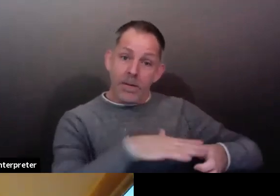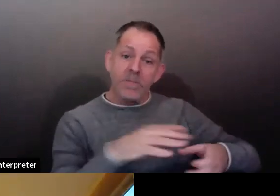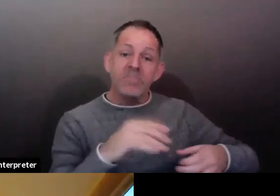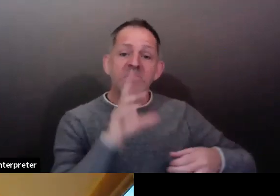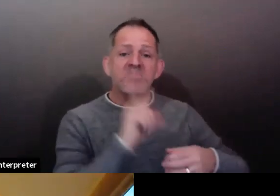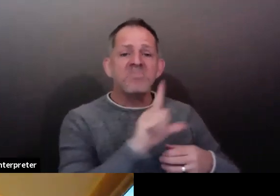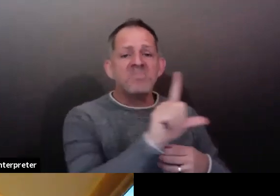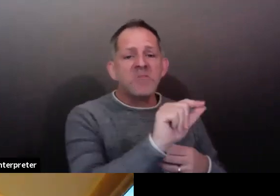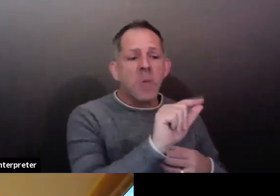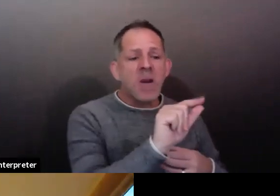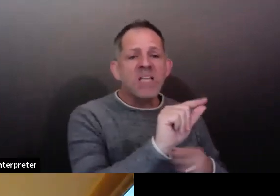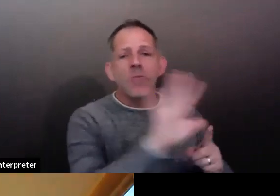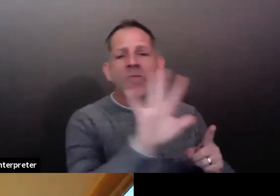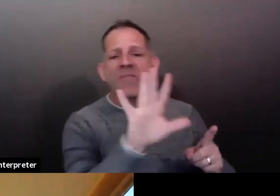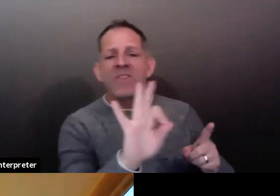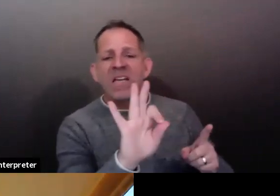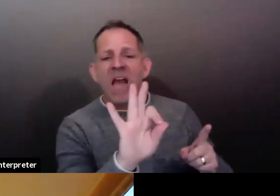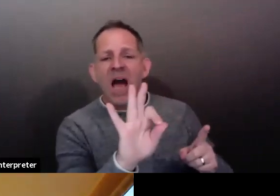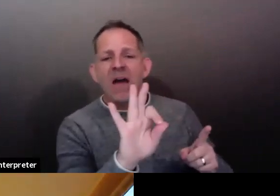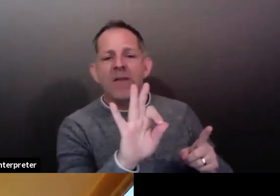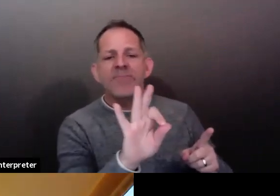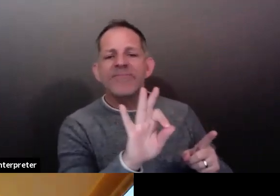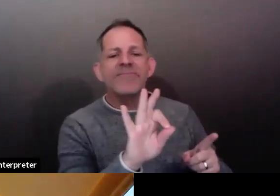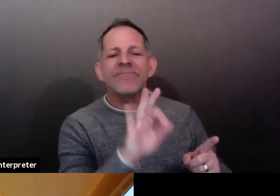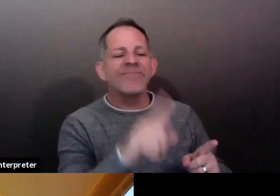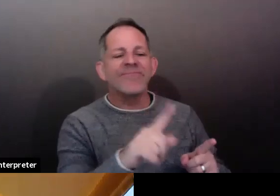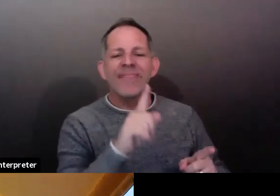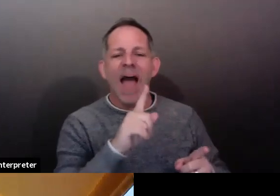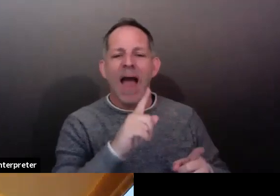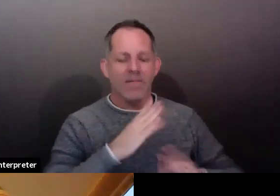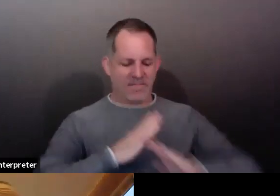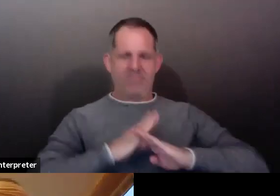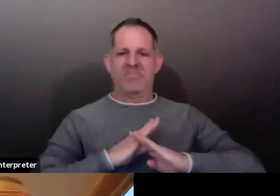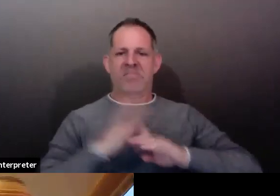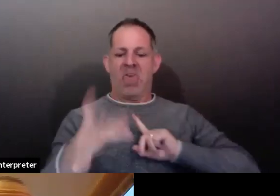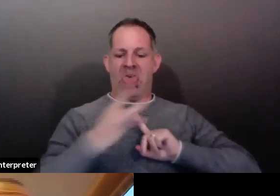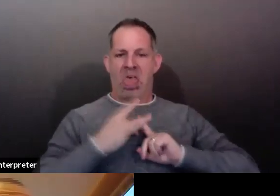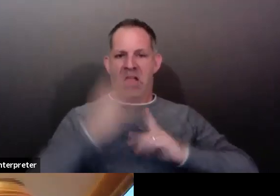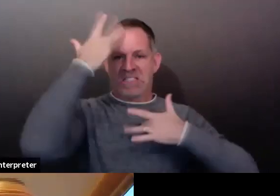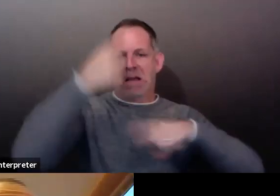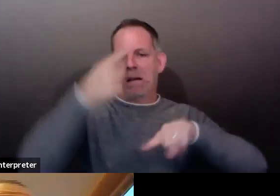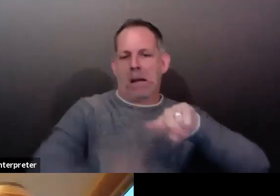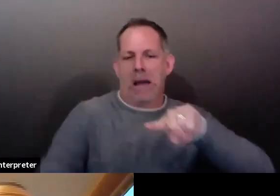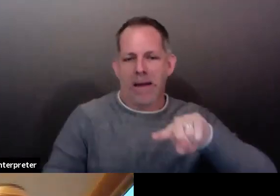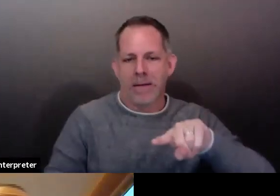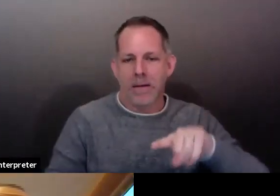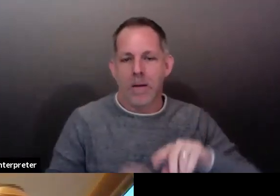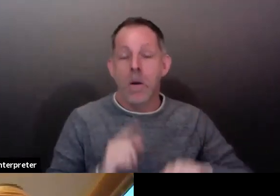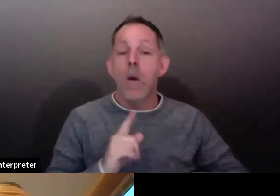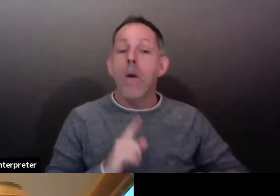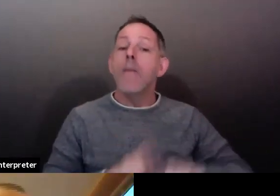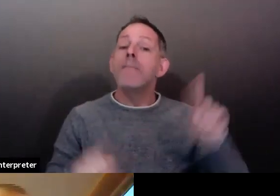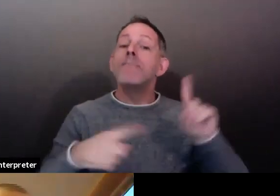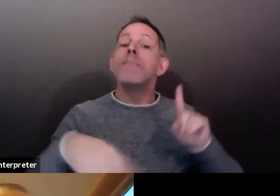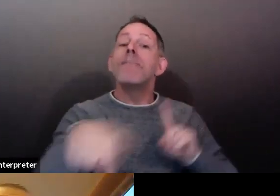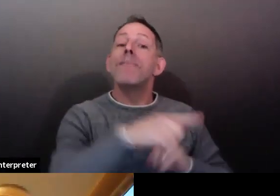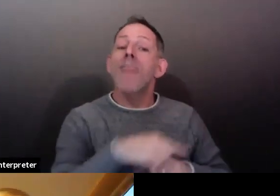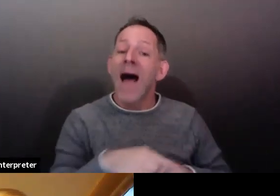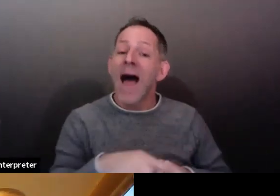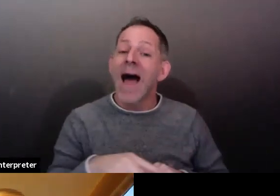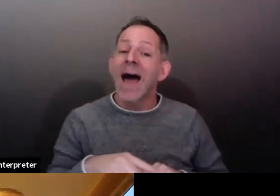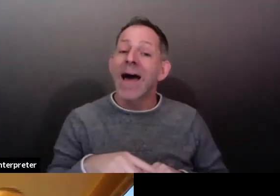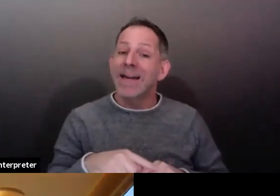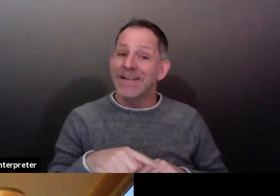from, or maybe I should choose another word, who are not protected against hospitalization. Absolutely.